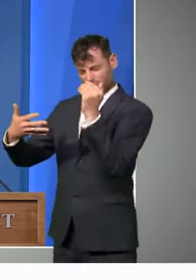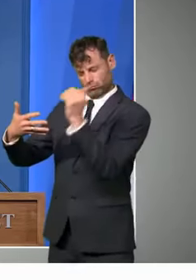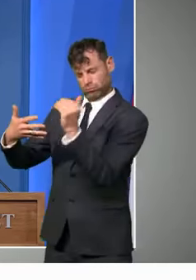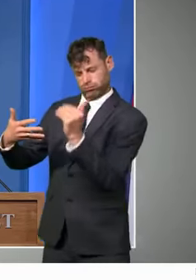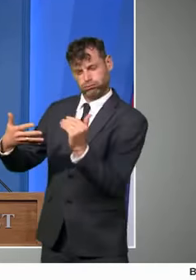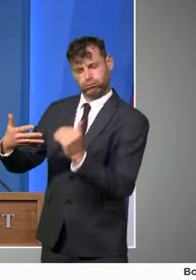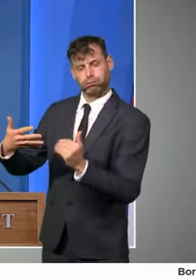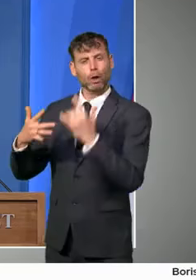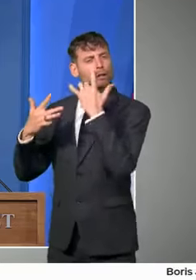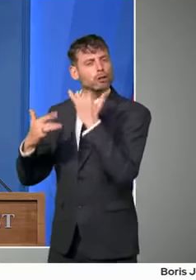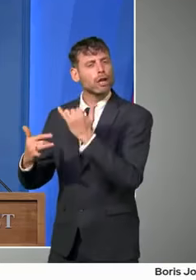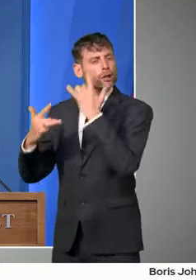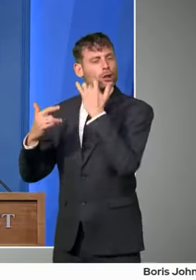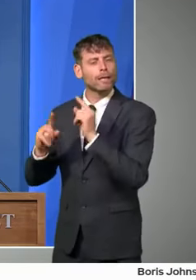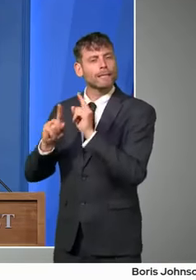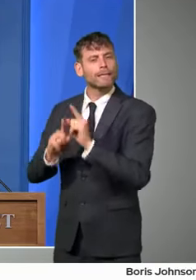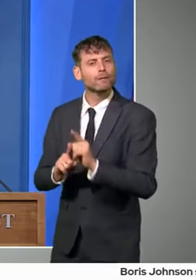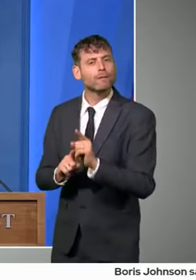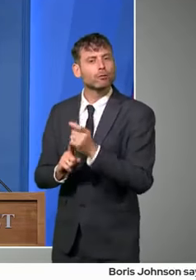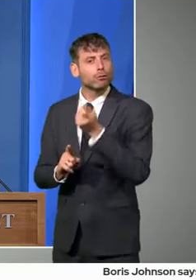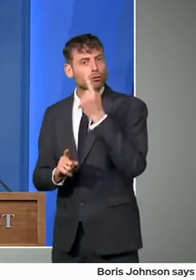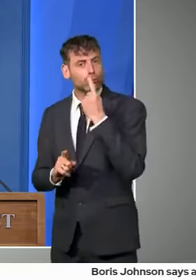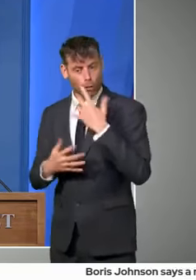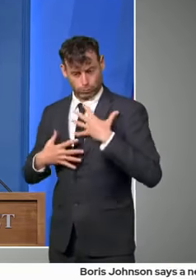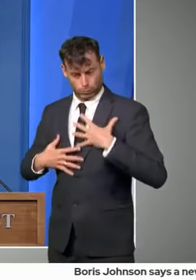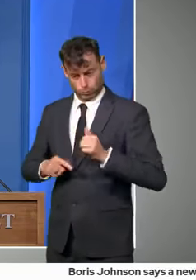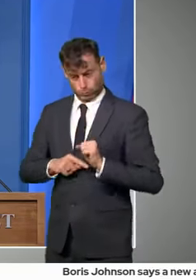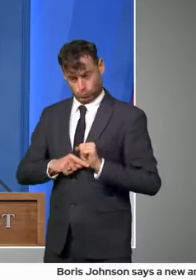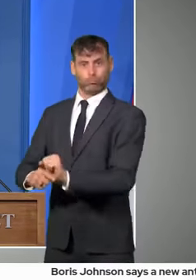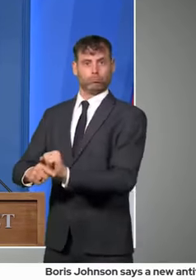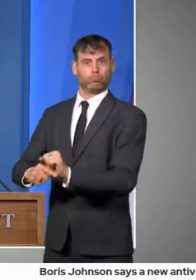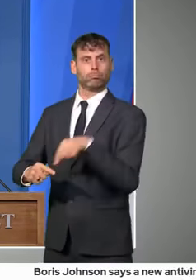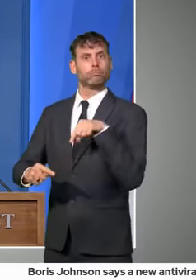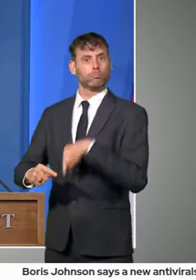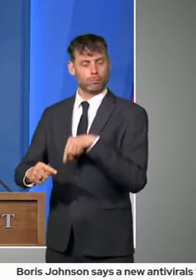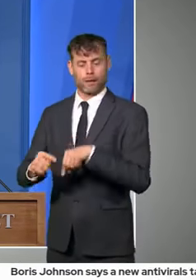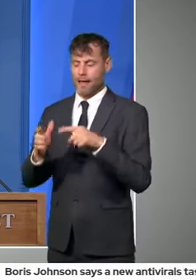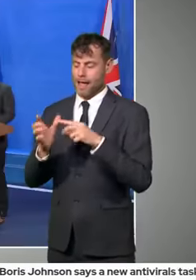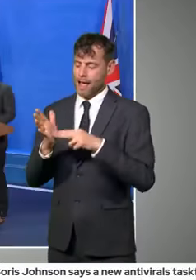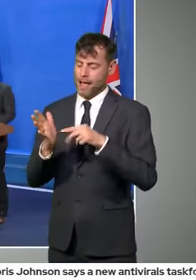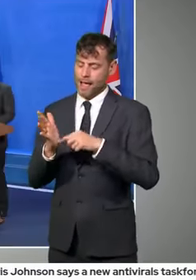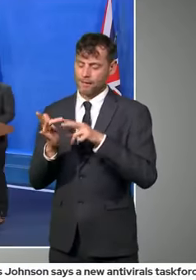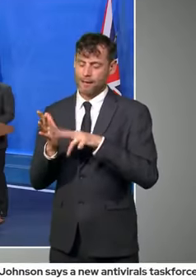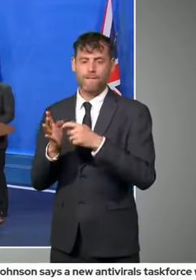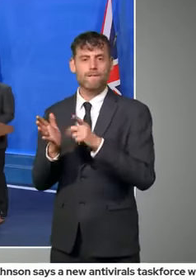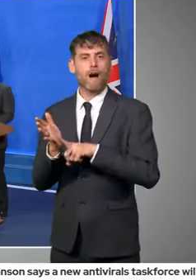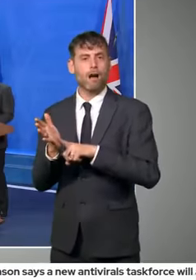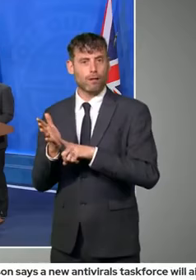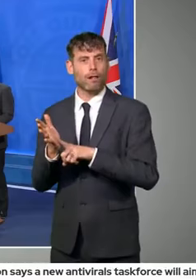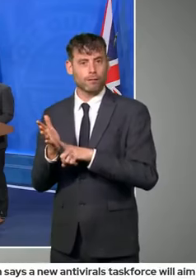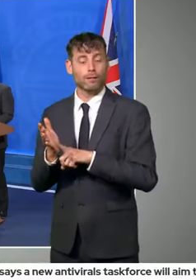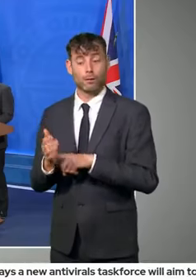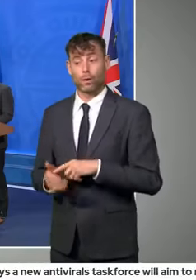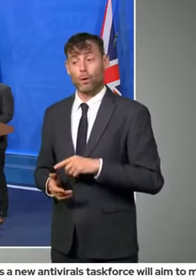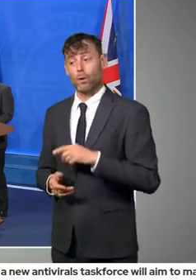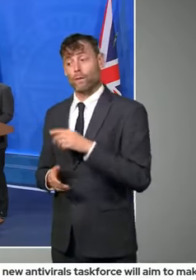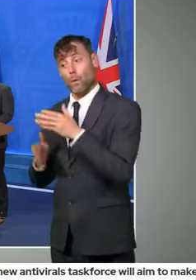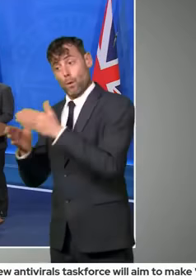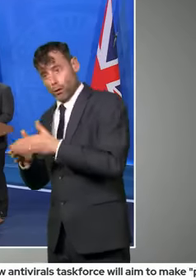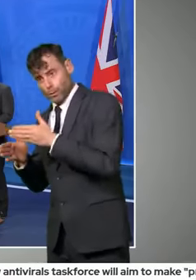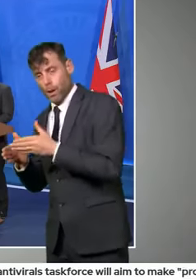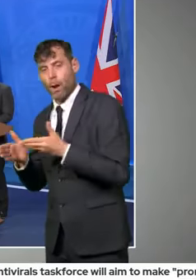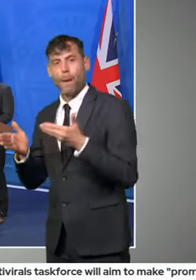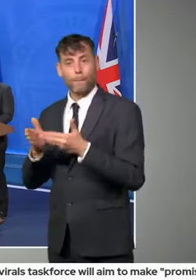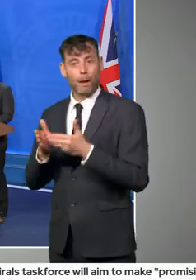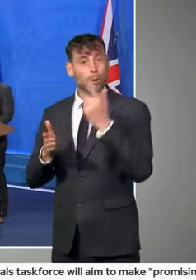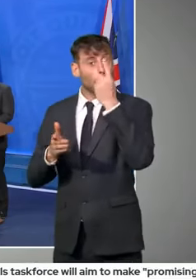up pace on the use of antivirals, particularly in the community and at home. Thanks, Nikki. And Emily, on